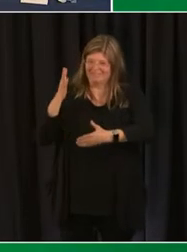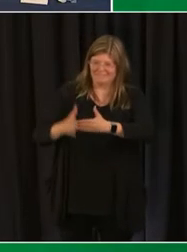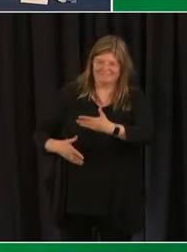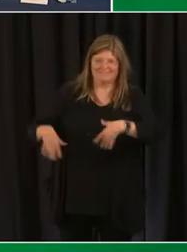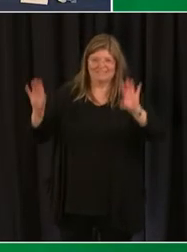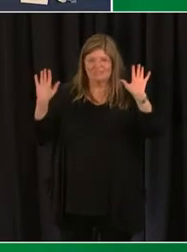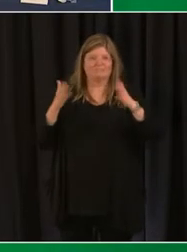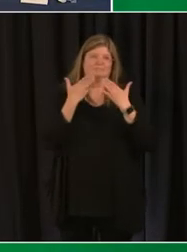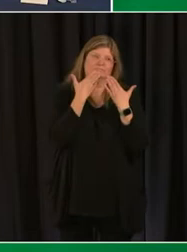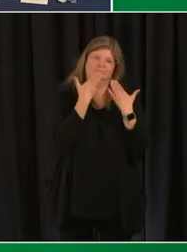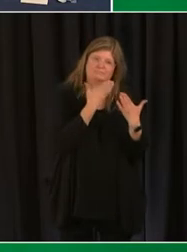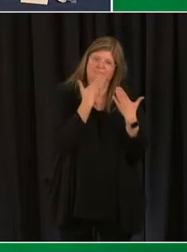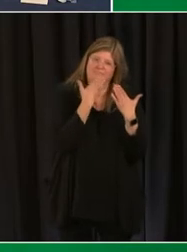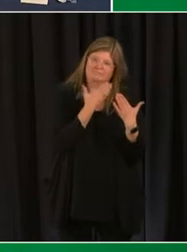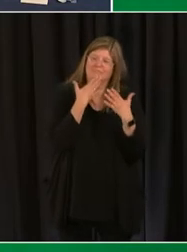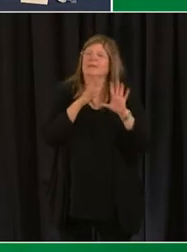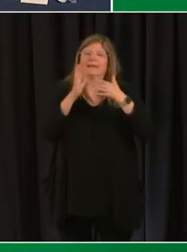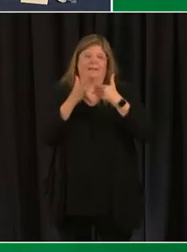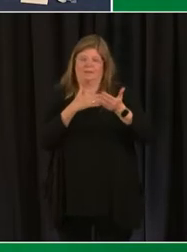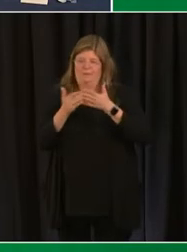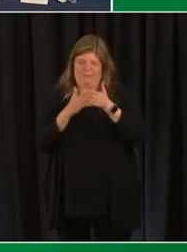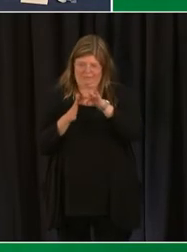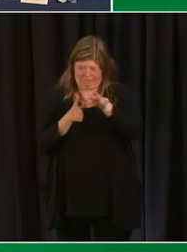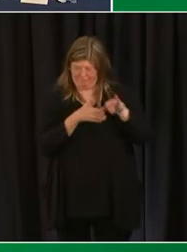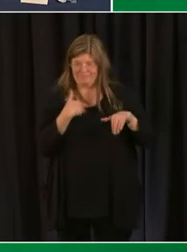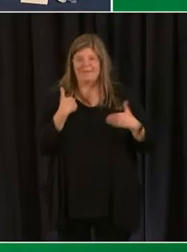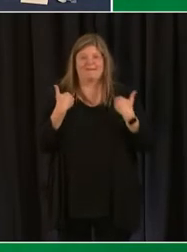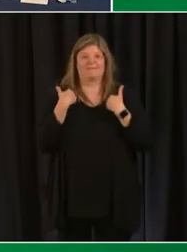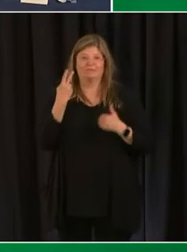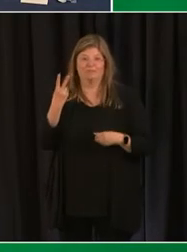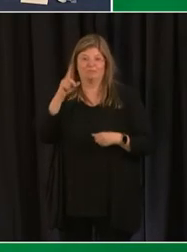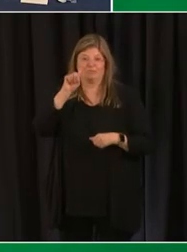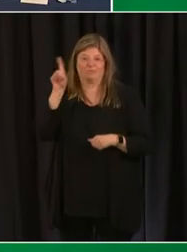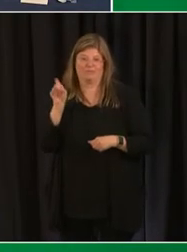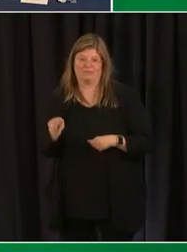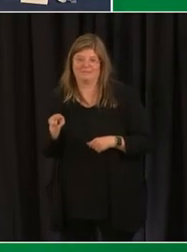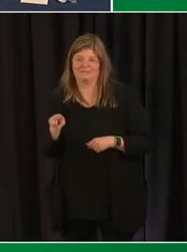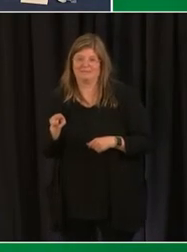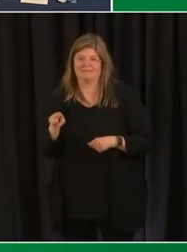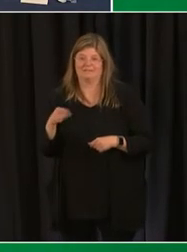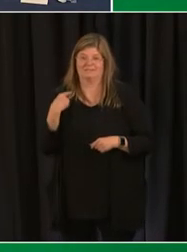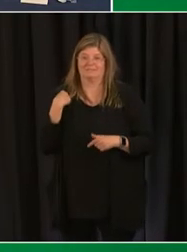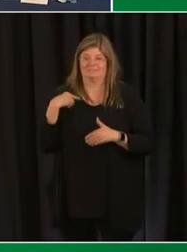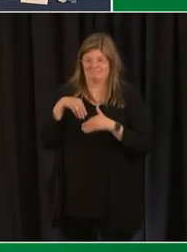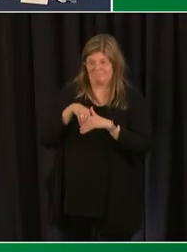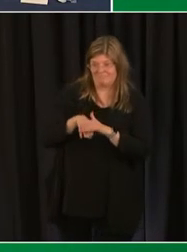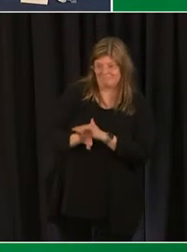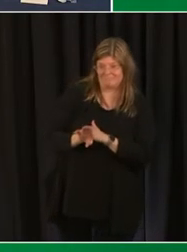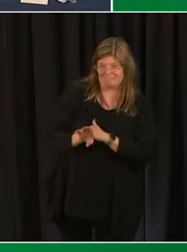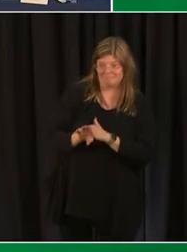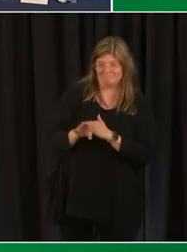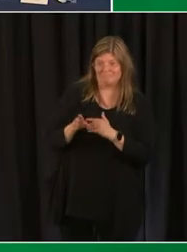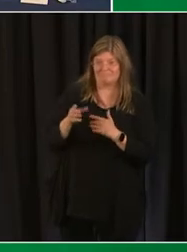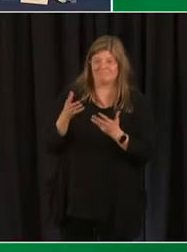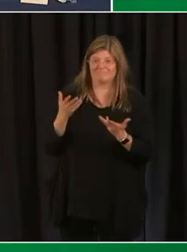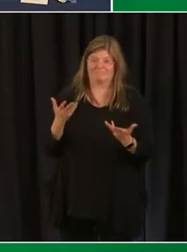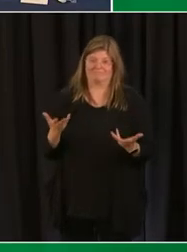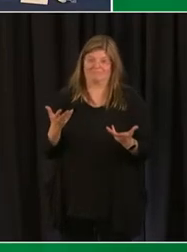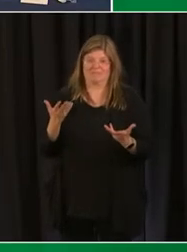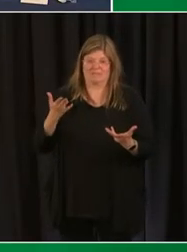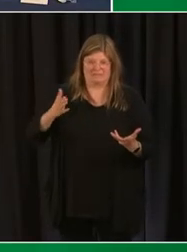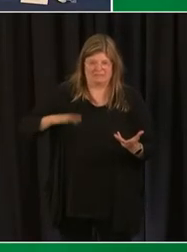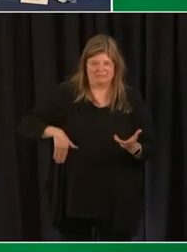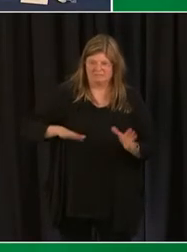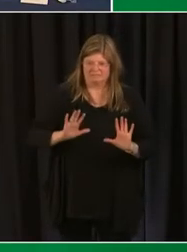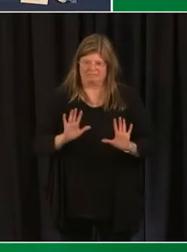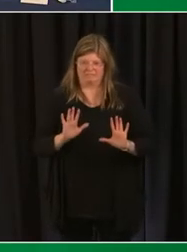my question i actually have two questions one is um i came in doing the call i came to the call kind of